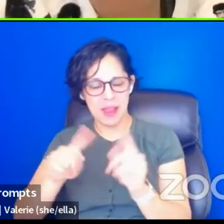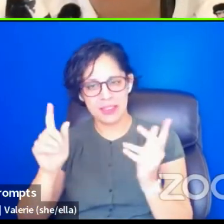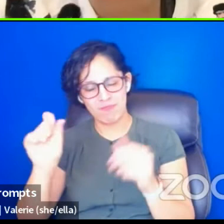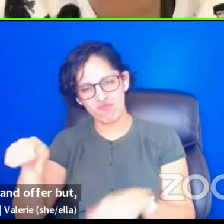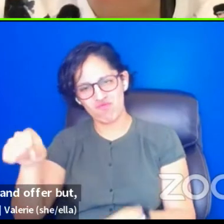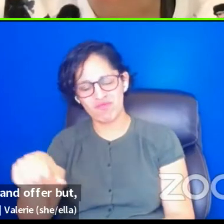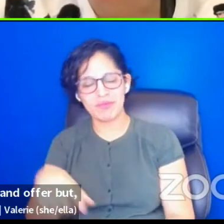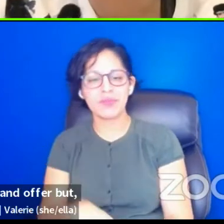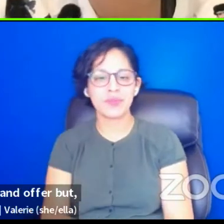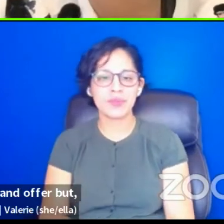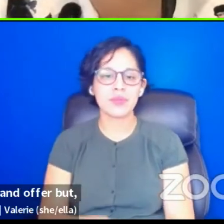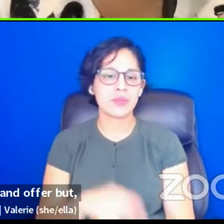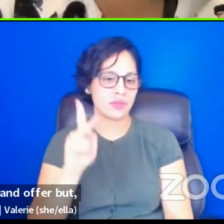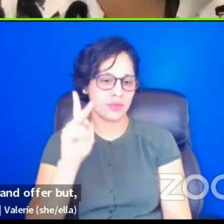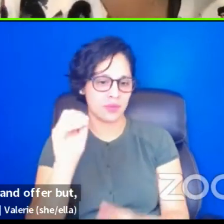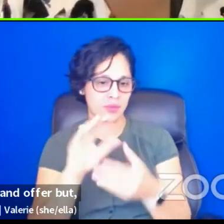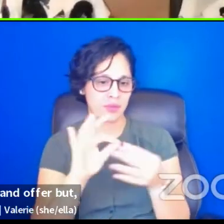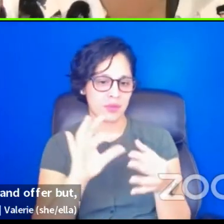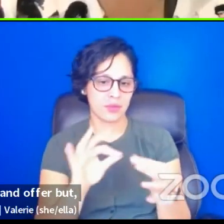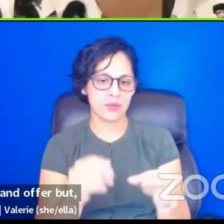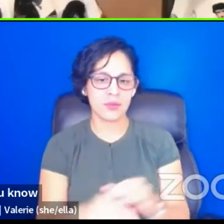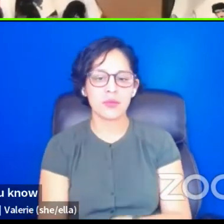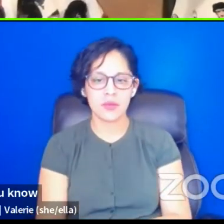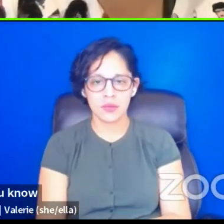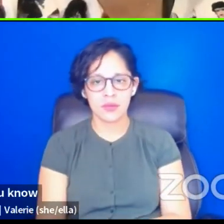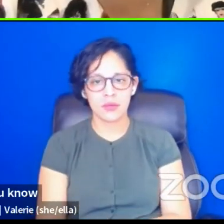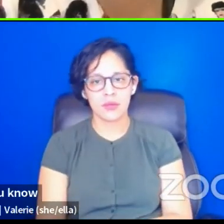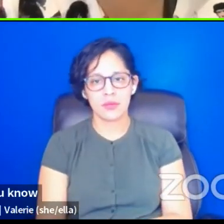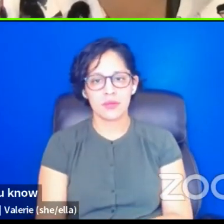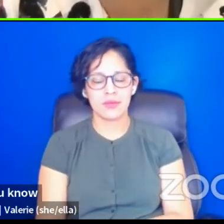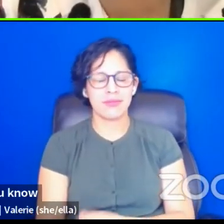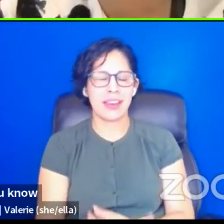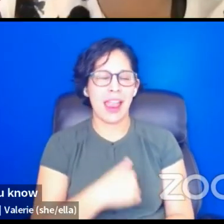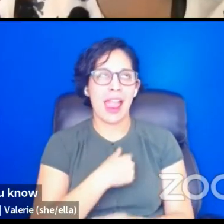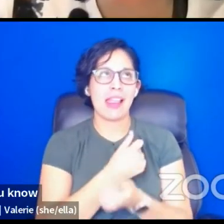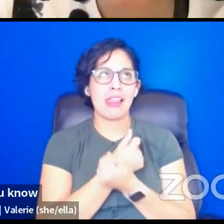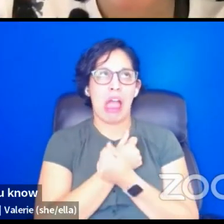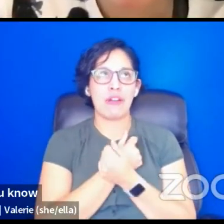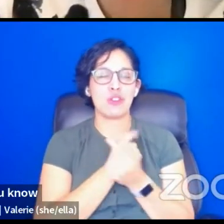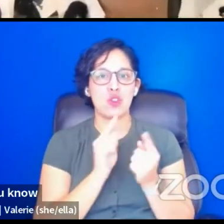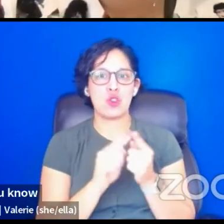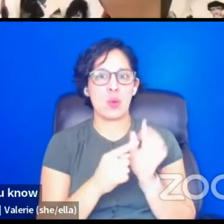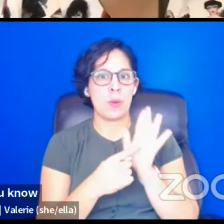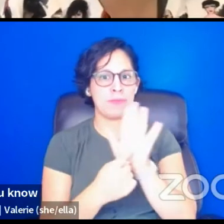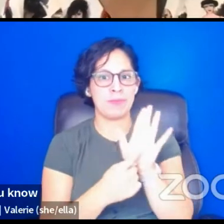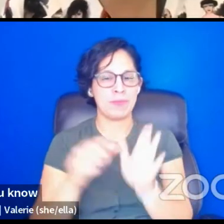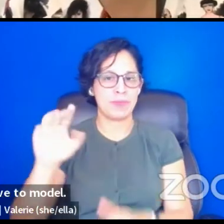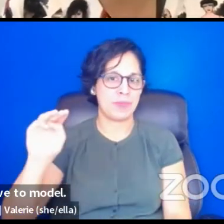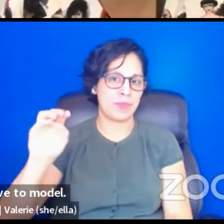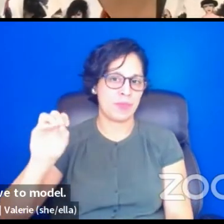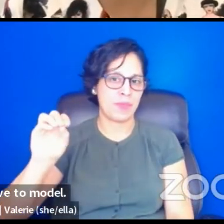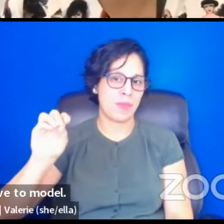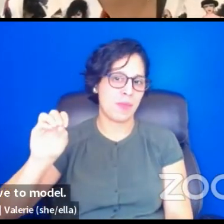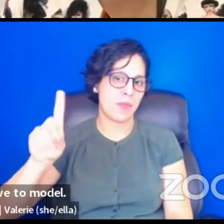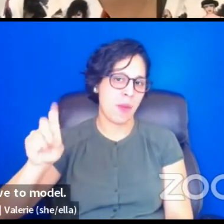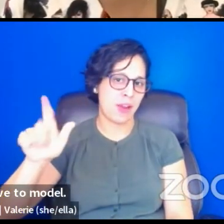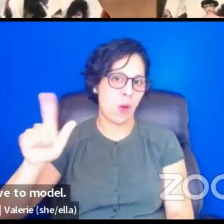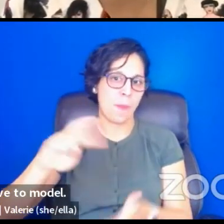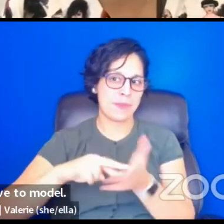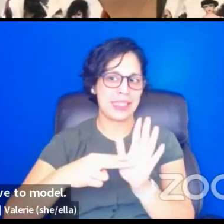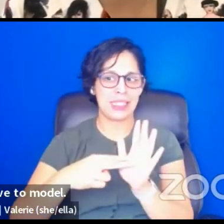Yeah. I mean, well, I, you know, you know, I loved a model, but one of the, um,